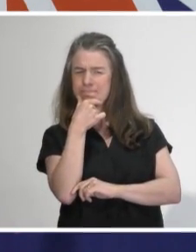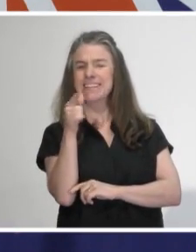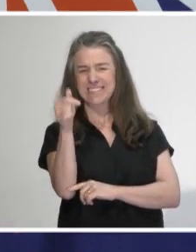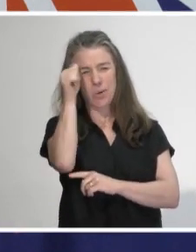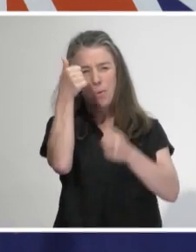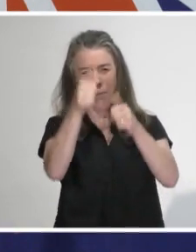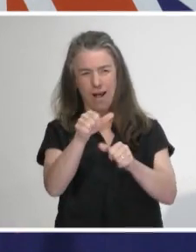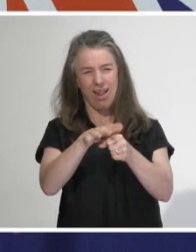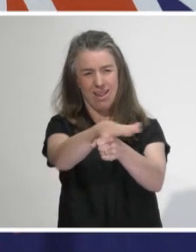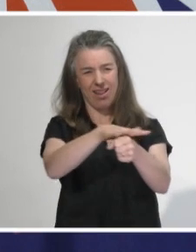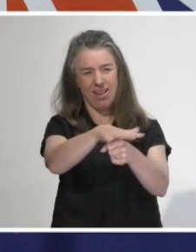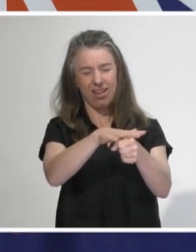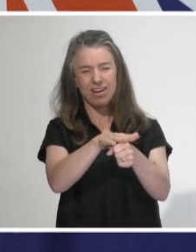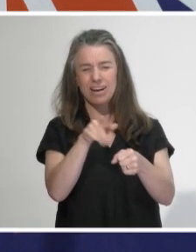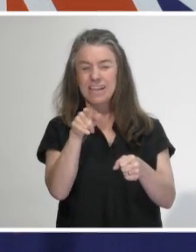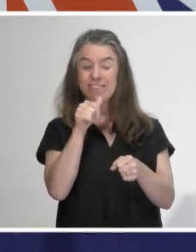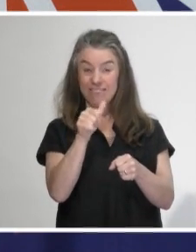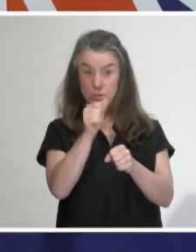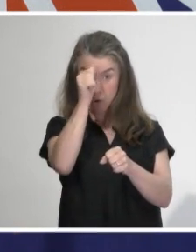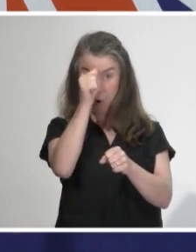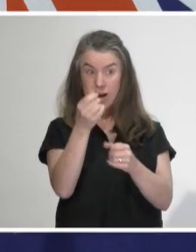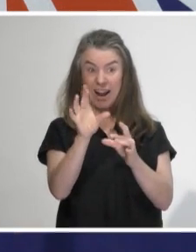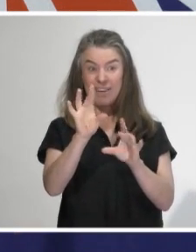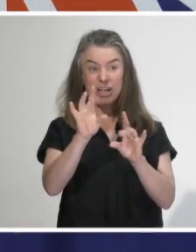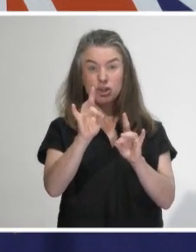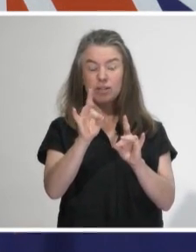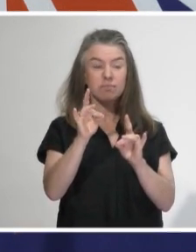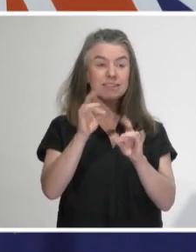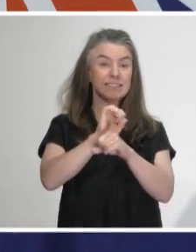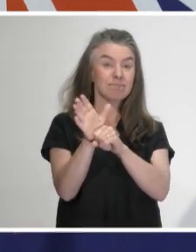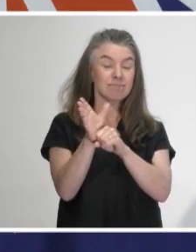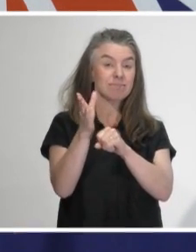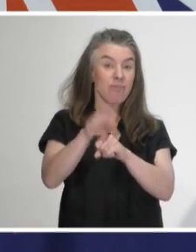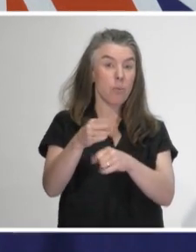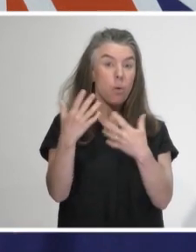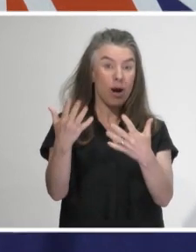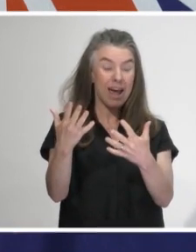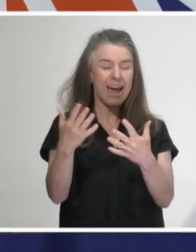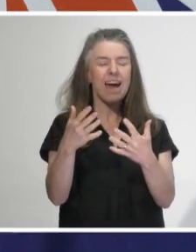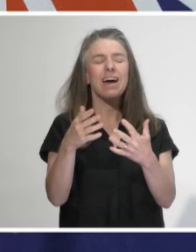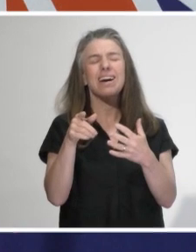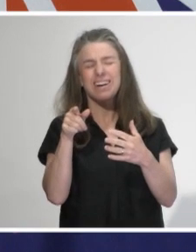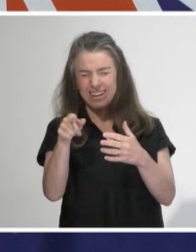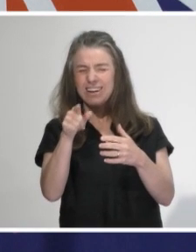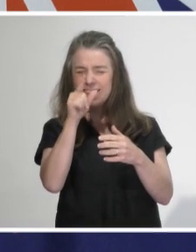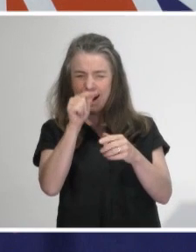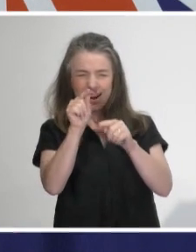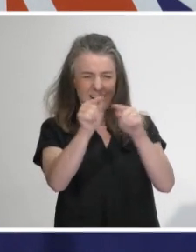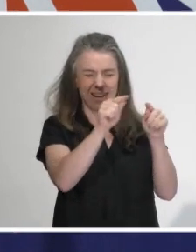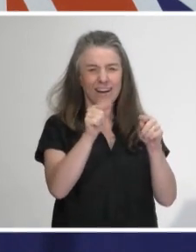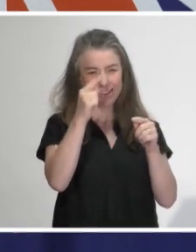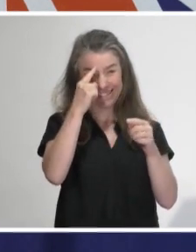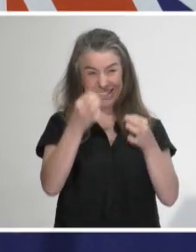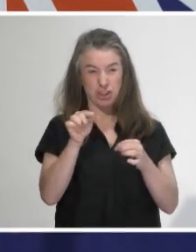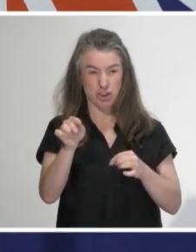and whether it's clear what the source of infection is, what the likely spread is and how many close contacts there are. So just to be clear, you're saying no